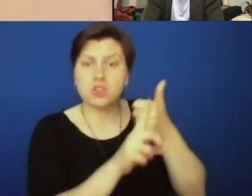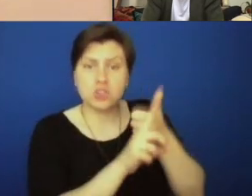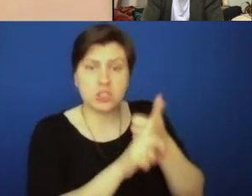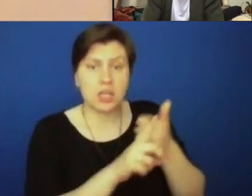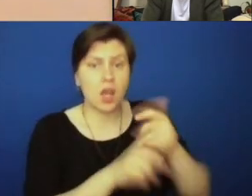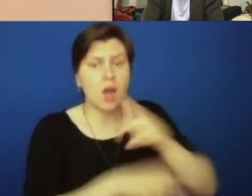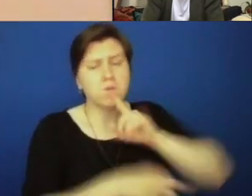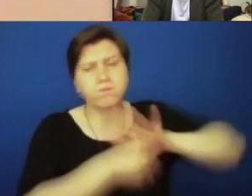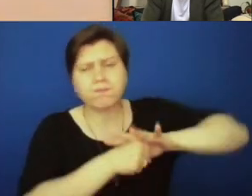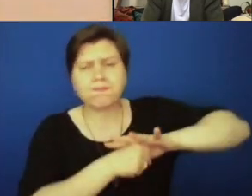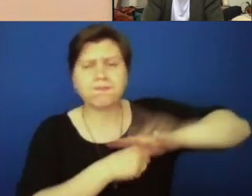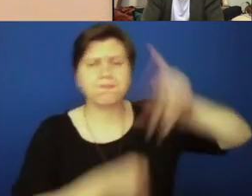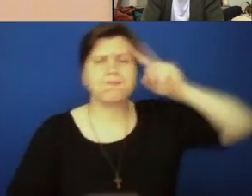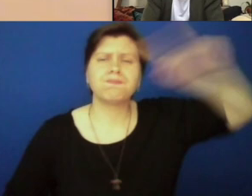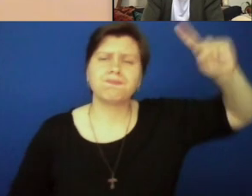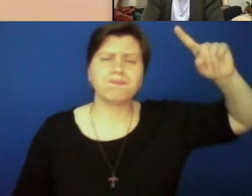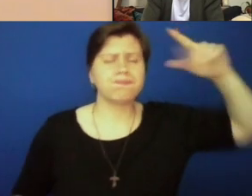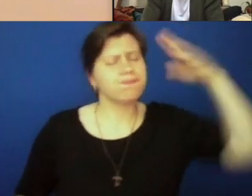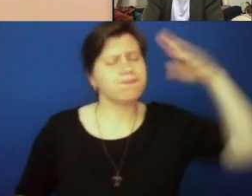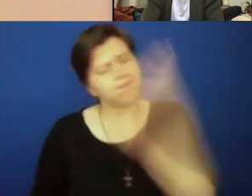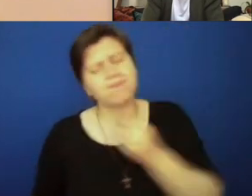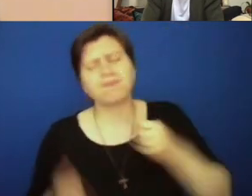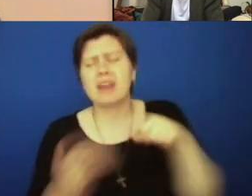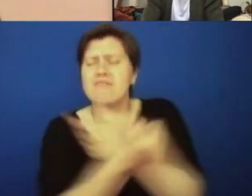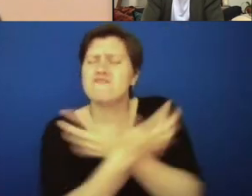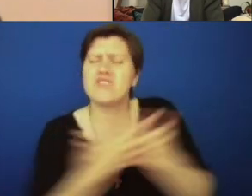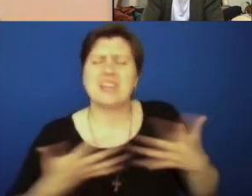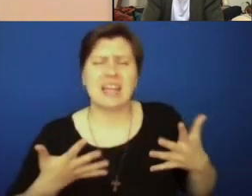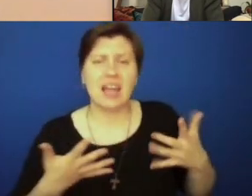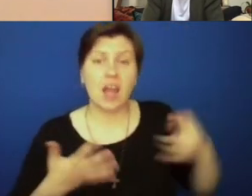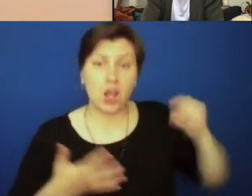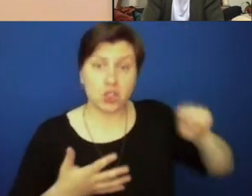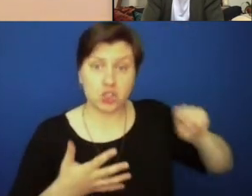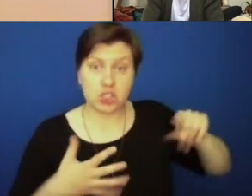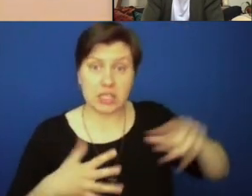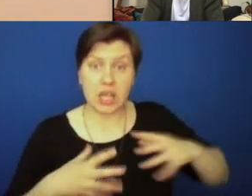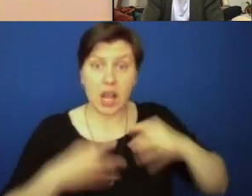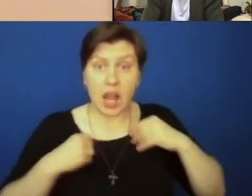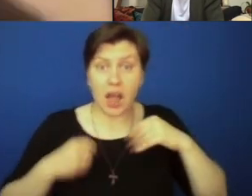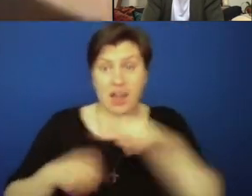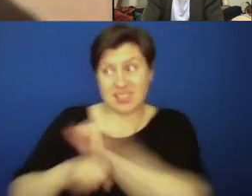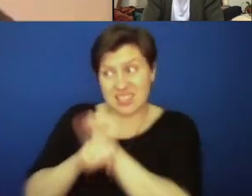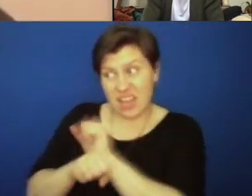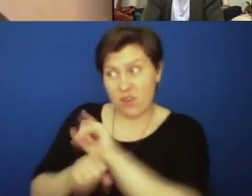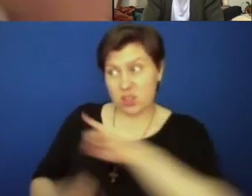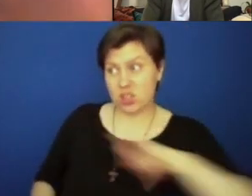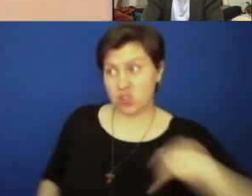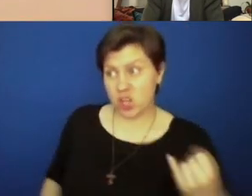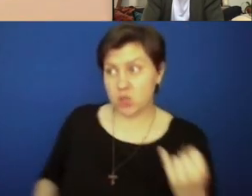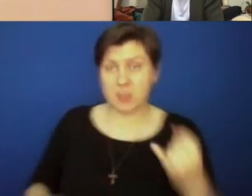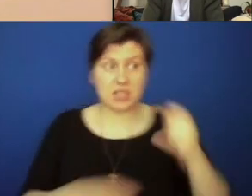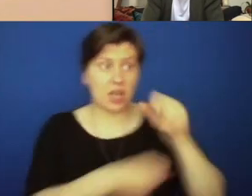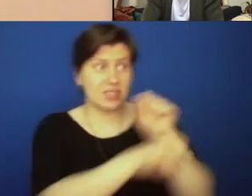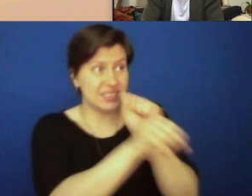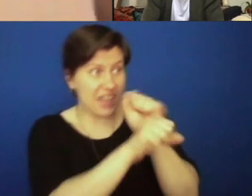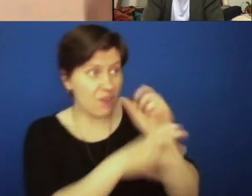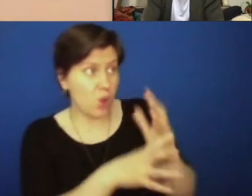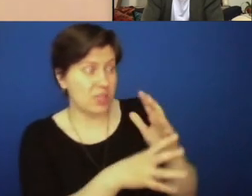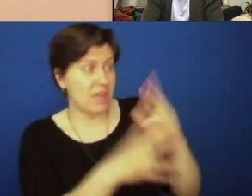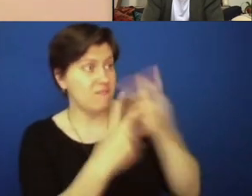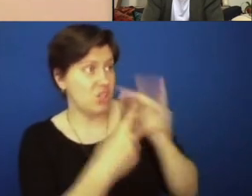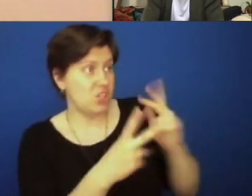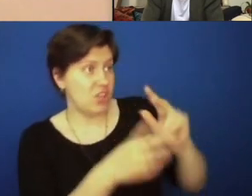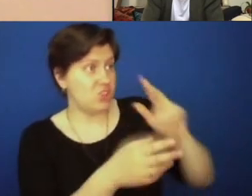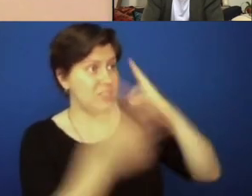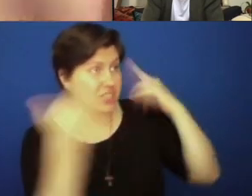so devout, so intelligent, so beautiful, so everything that she got the slaveholding Jesuits and the slaveholding Visitation Sisters to